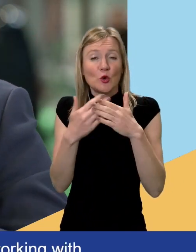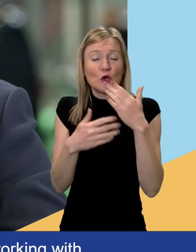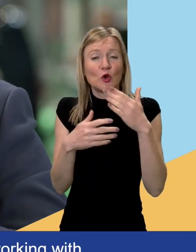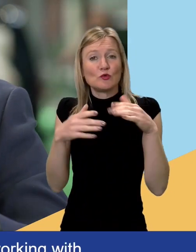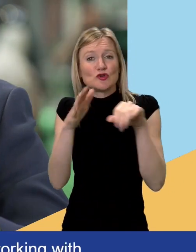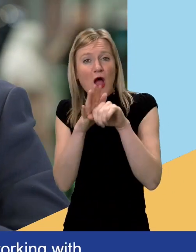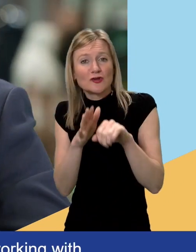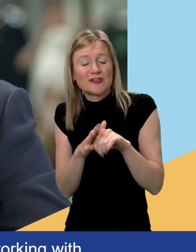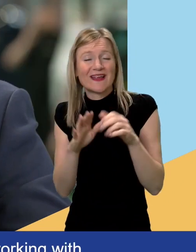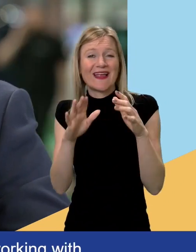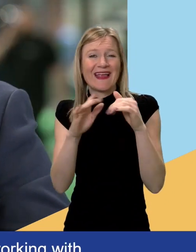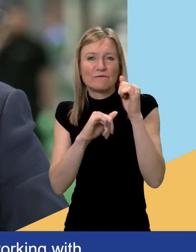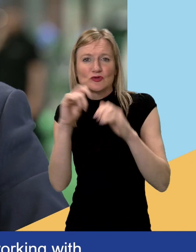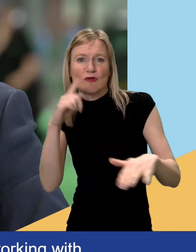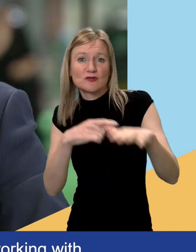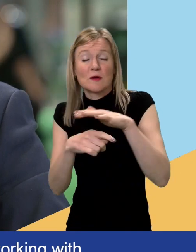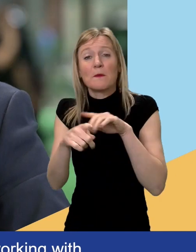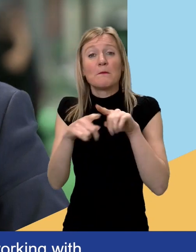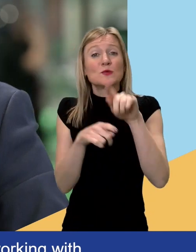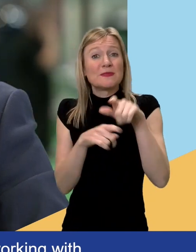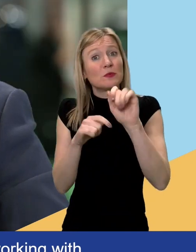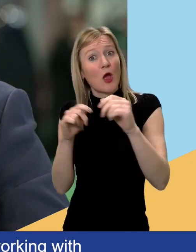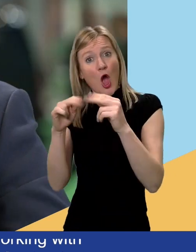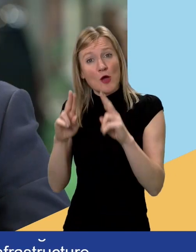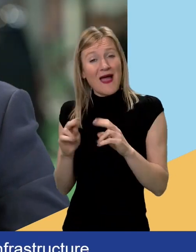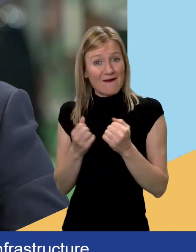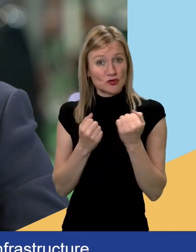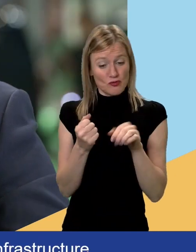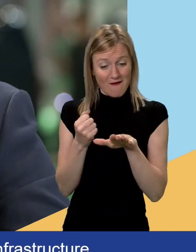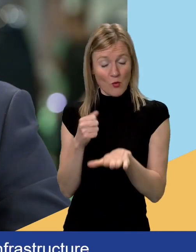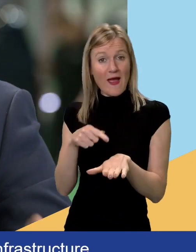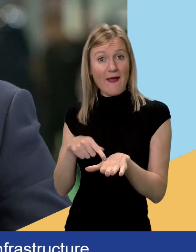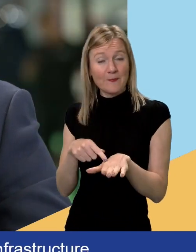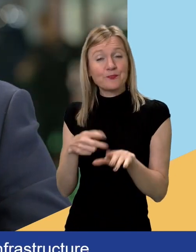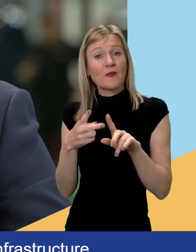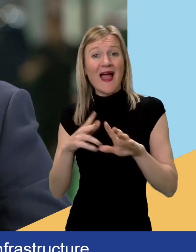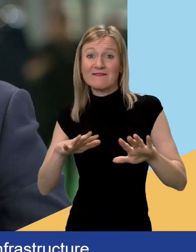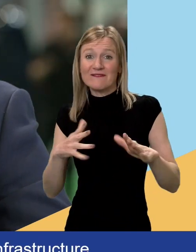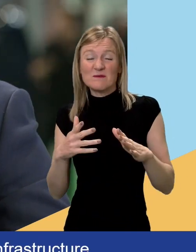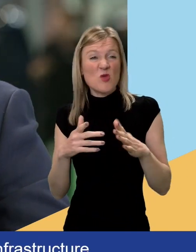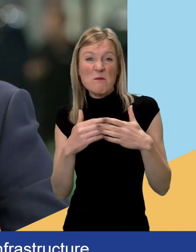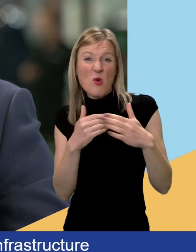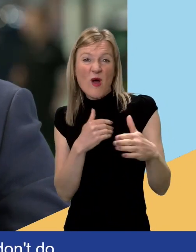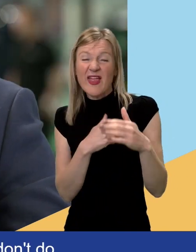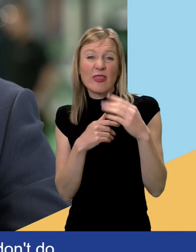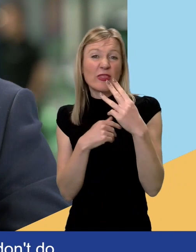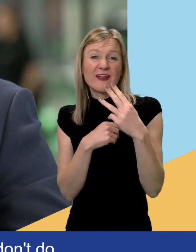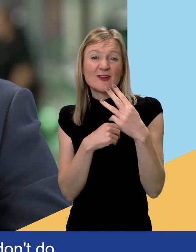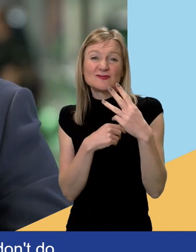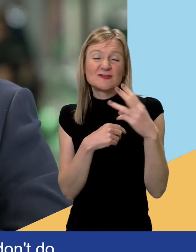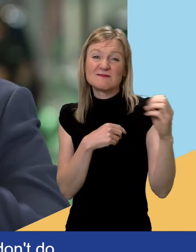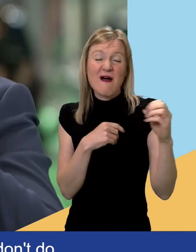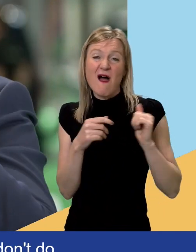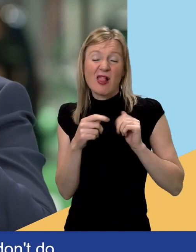But most people, if you have a driveway, if they don't do more than 300 miles without stopping, then EV is suitable. And if you are doing